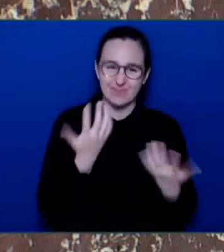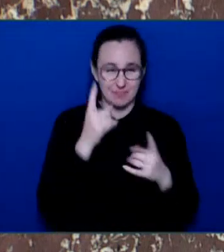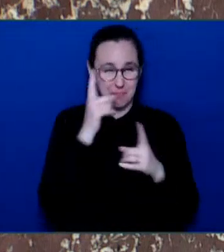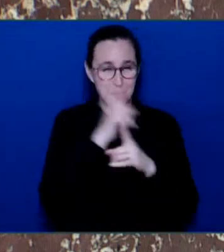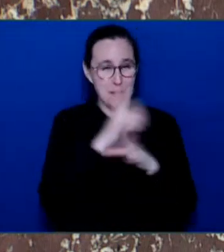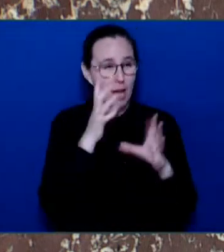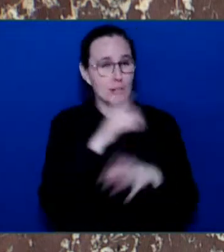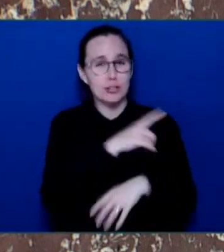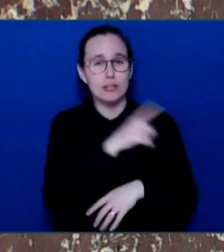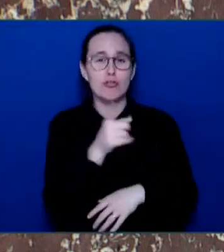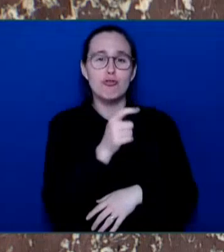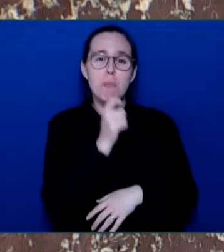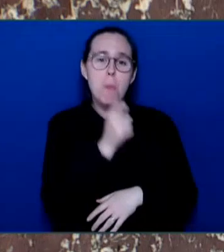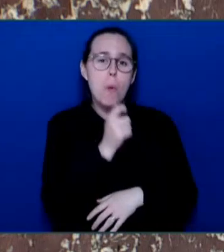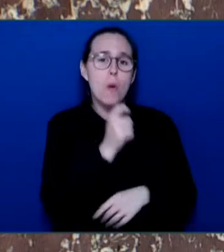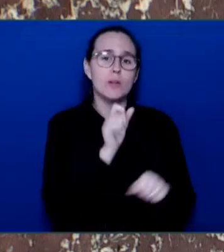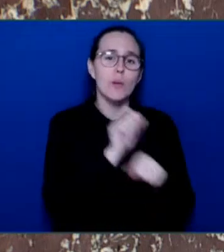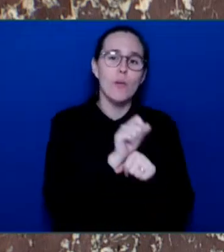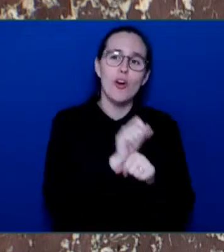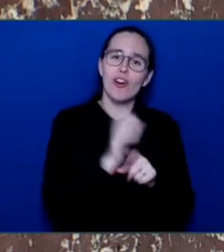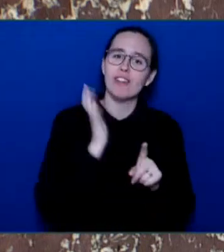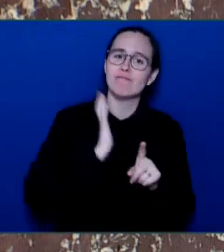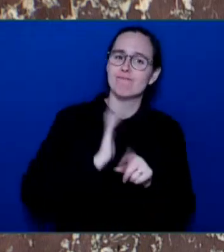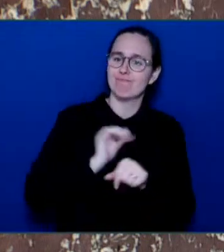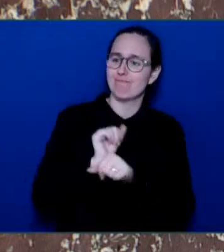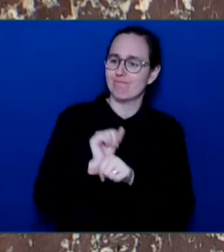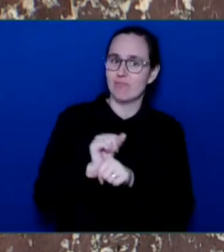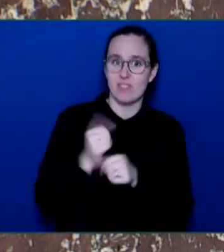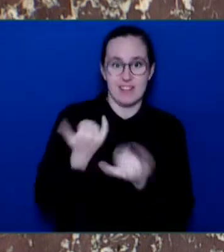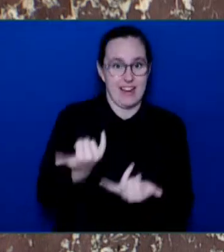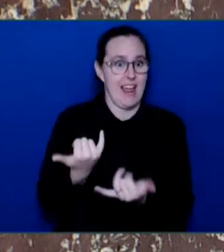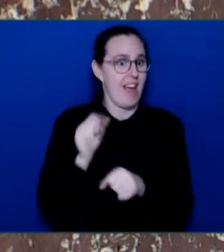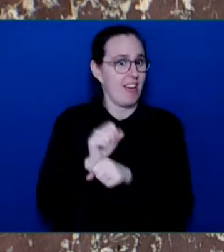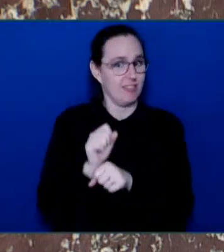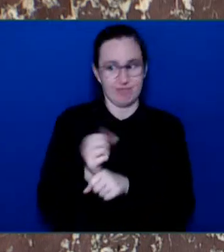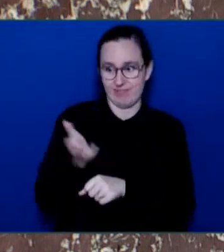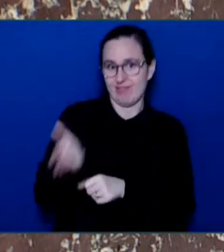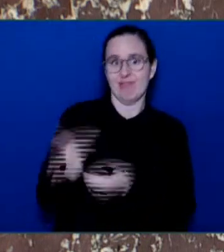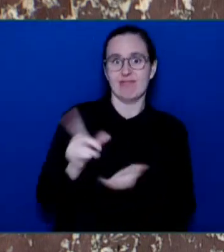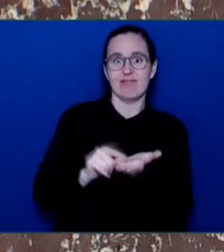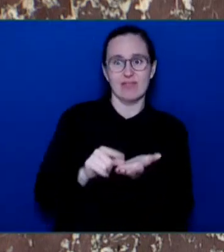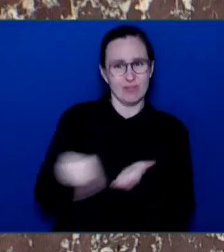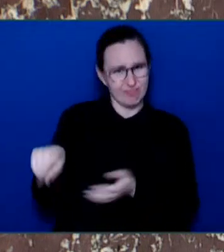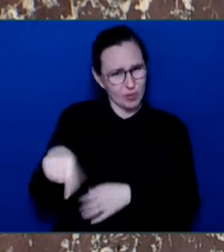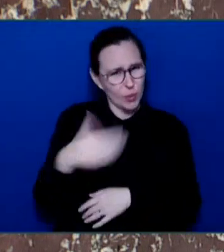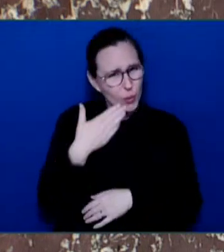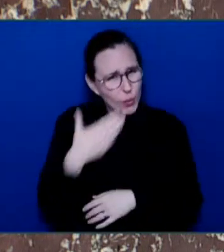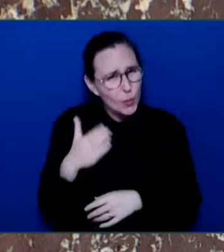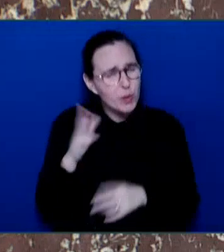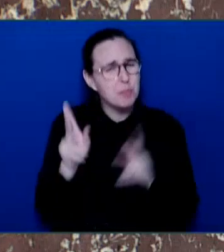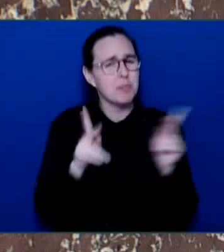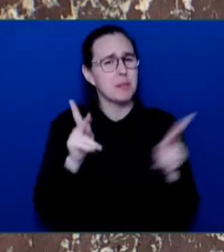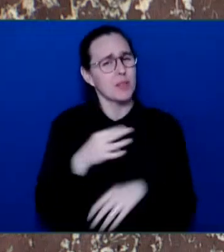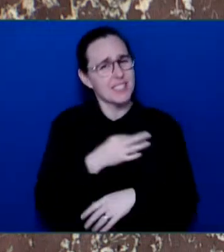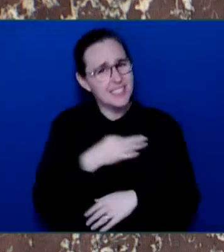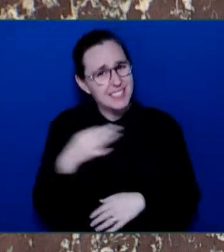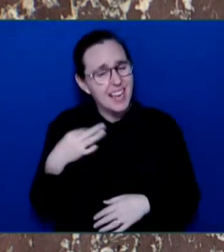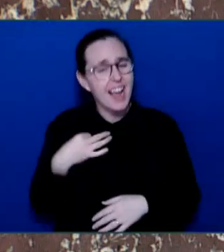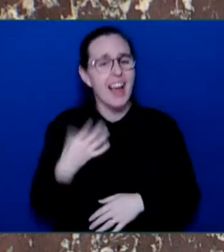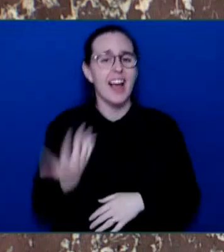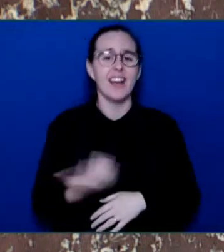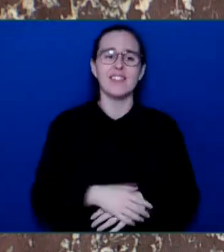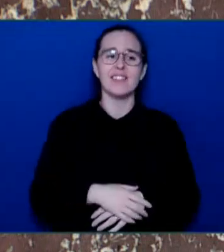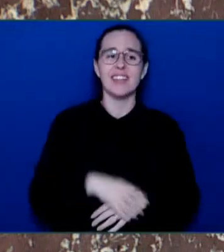publication, and even the kids that would help deliver those papers still, all will be looking for other forms of employment.